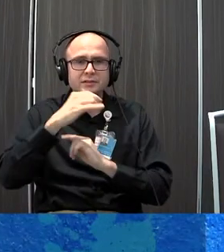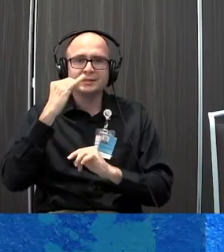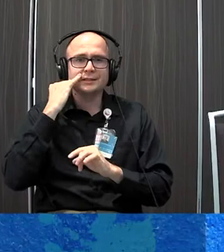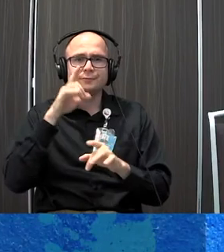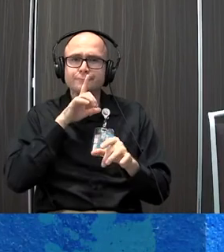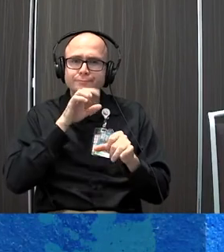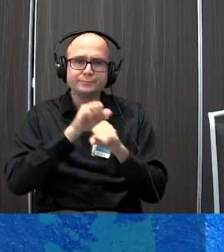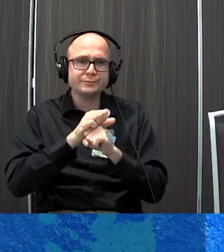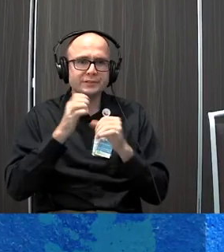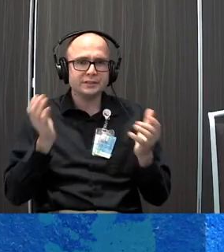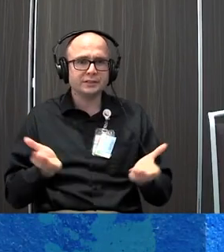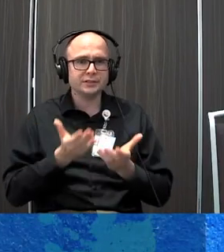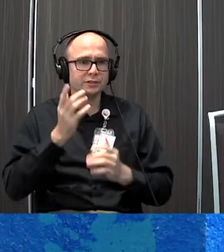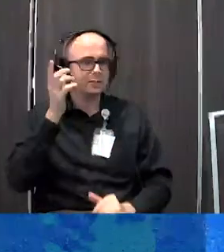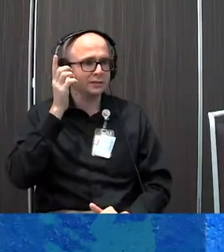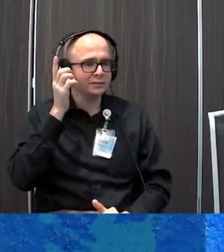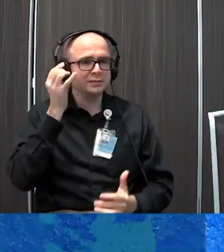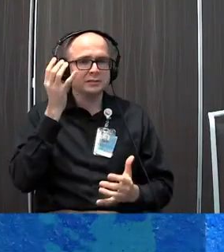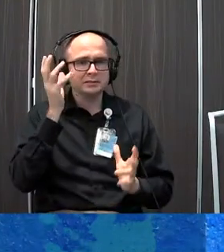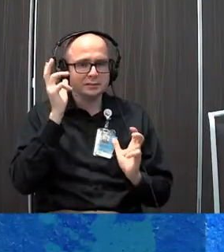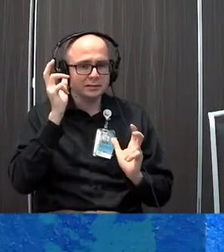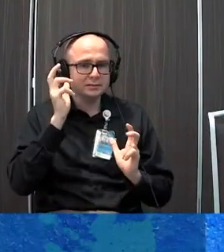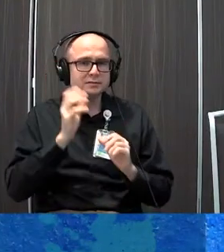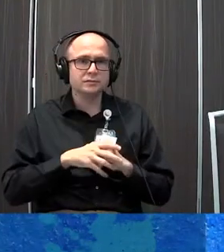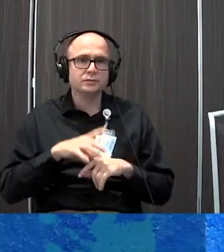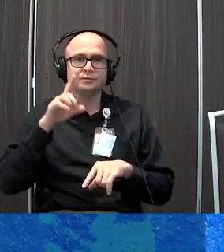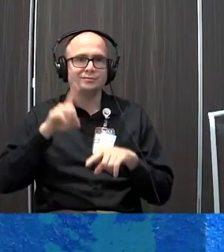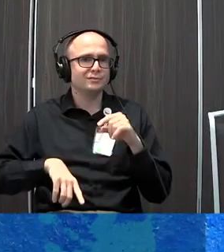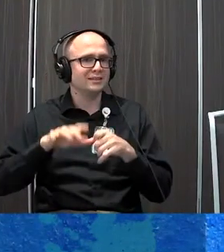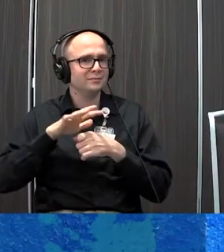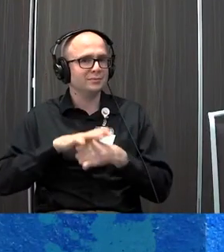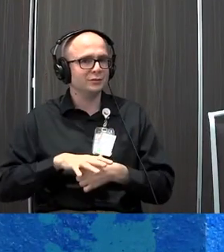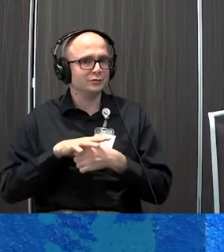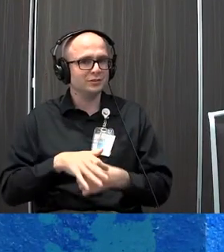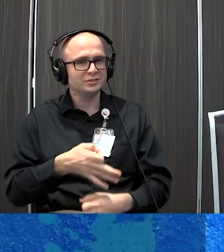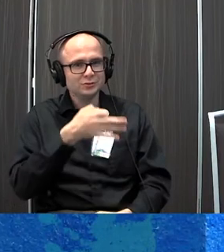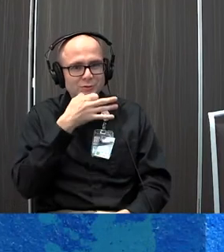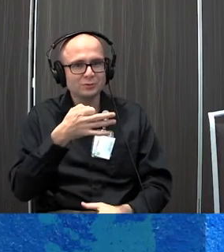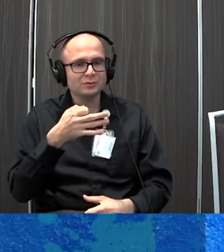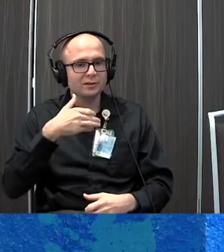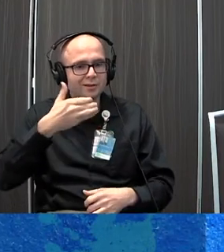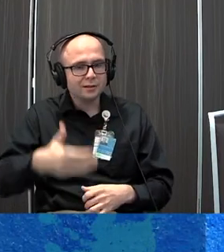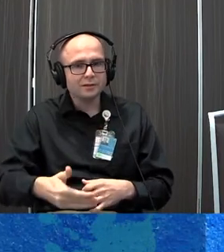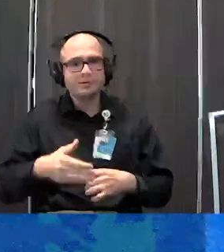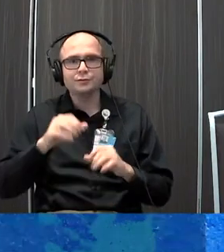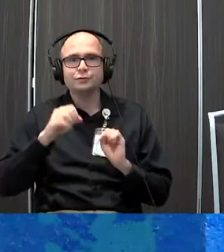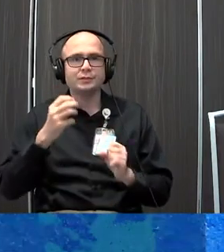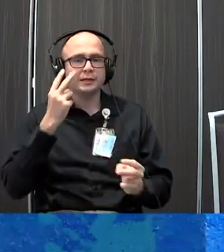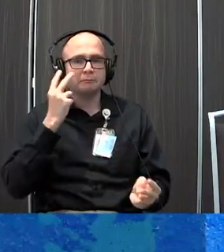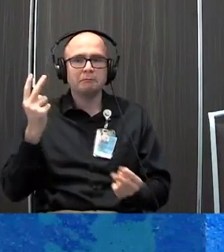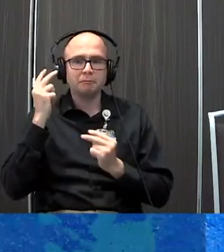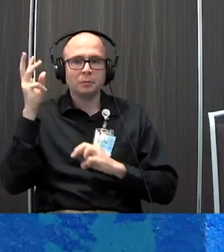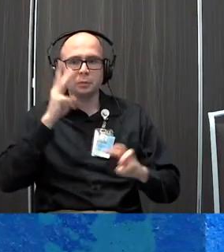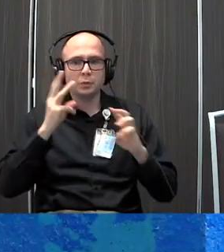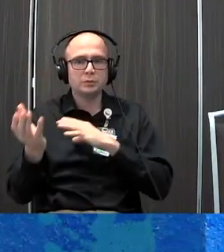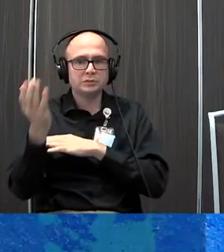actually here in this moment, listening right now, you can't be stressed about what's coming next, or you can't be worried about what happened this